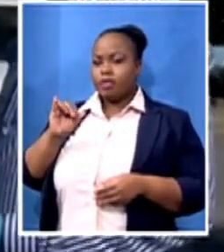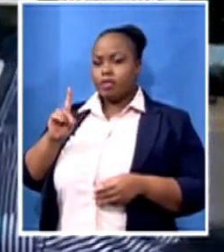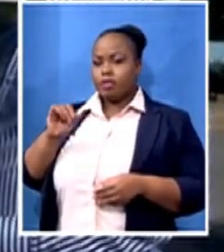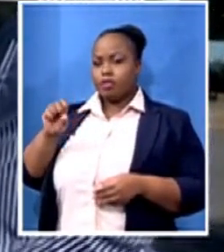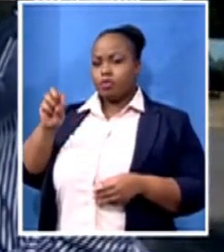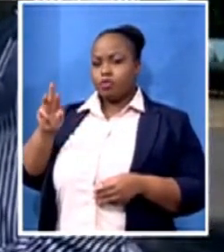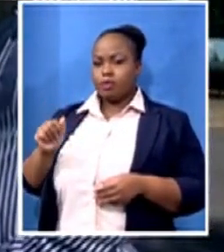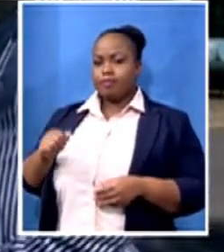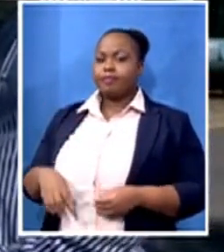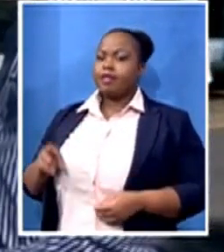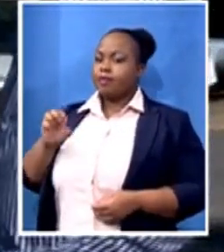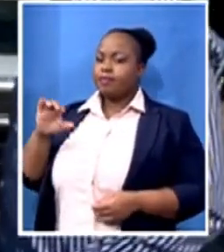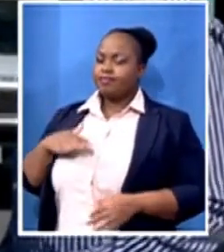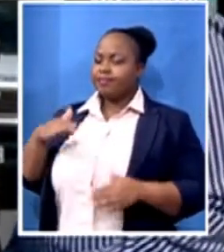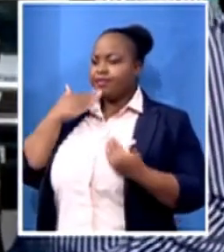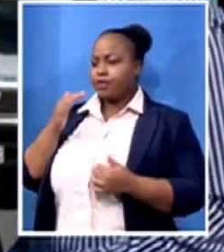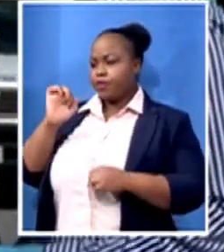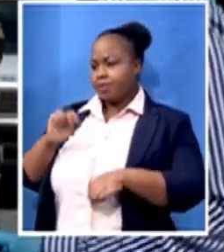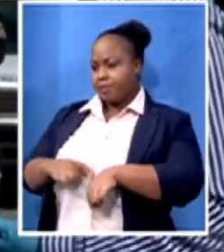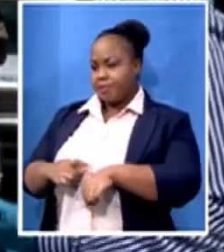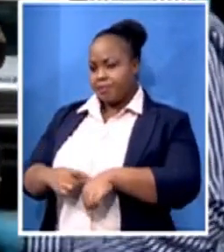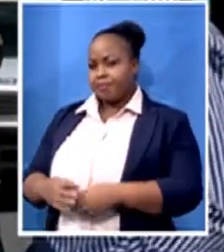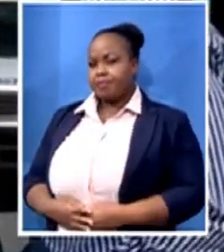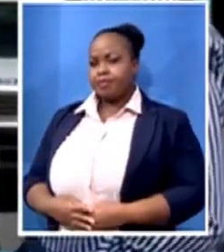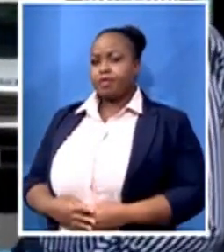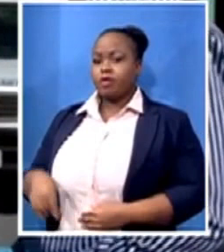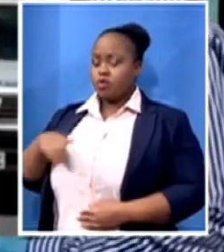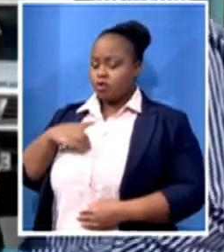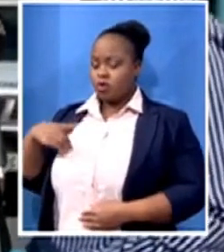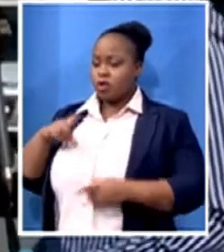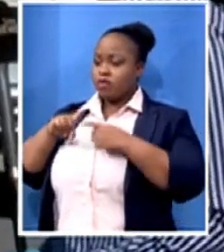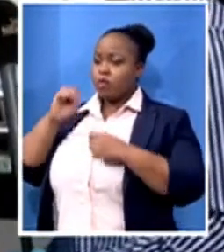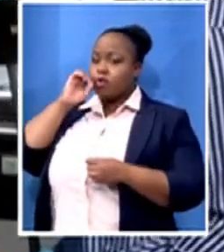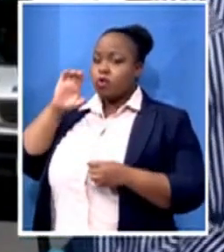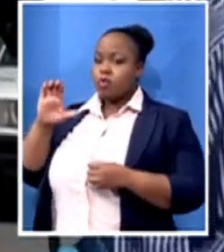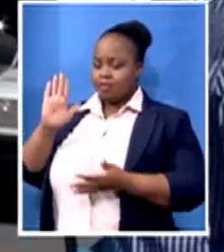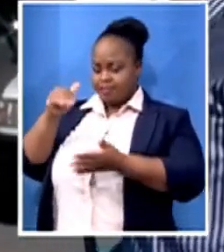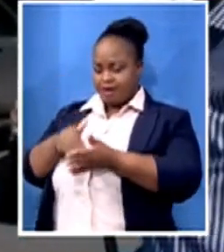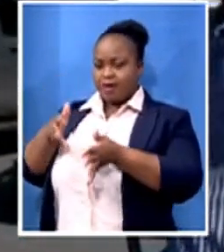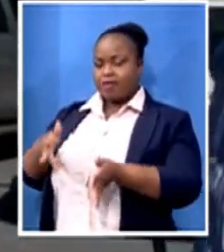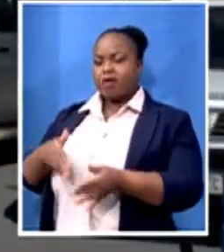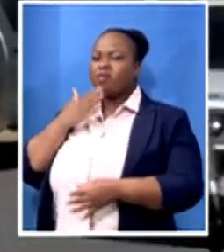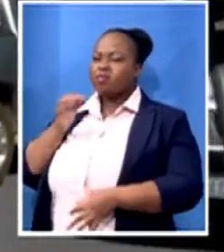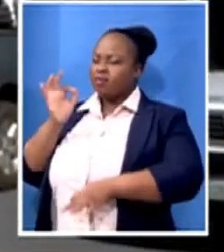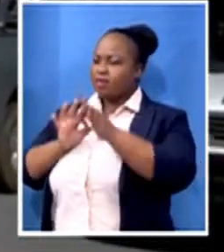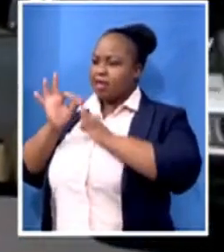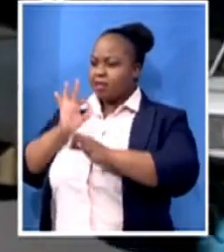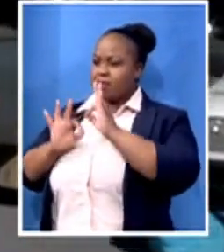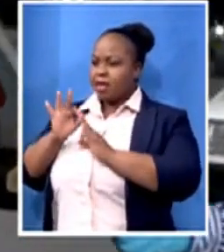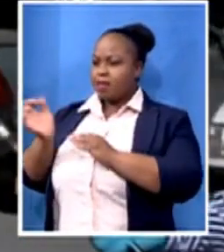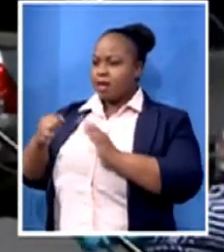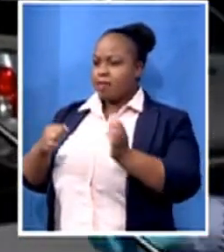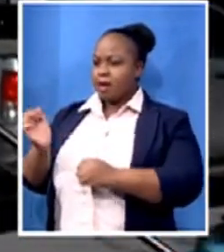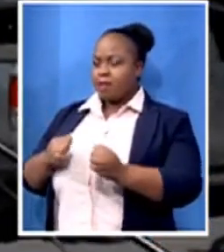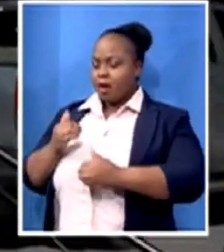time. The Cuban doctors have arrived, and briefly explain the deployment procedures. How will they go ahead?